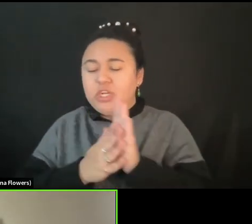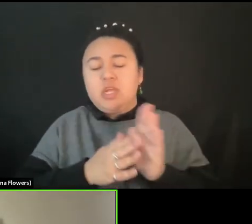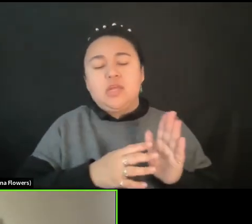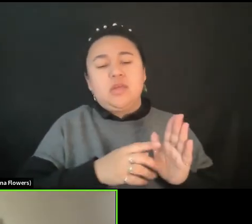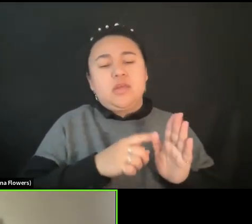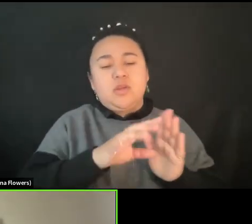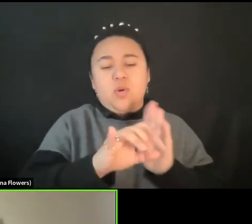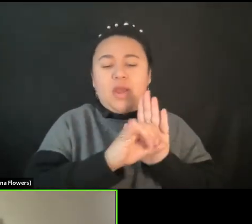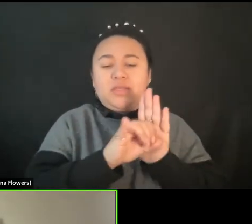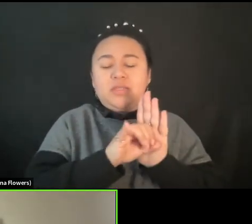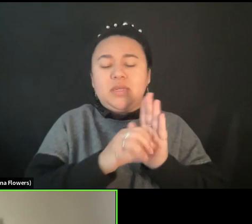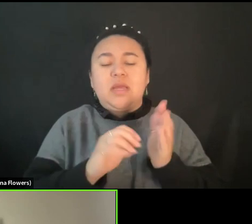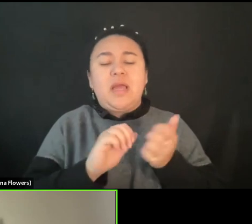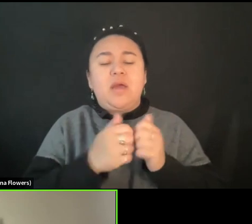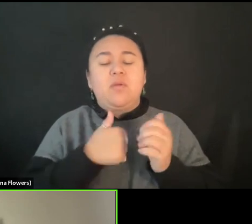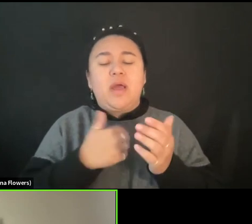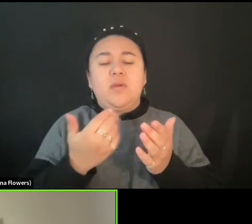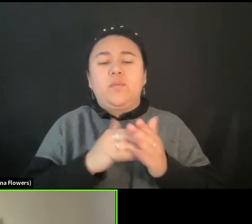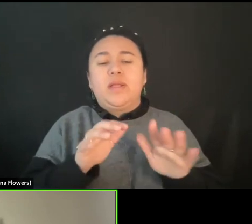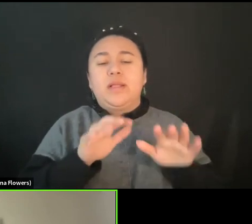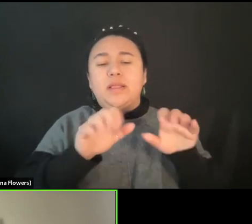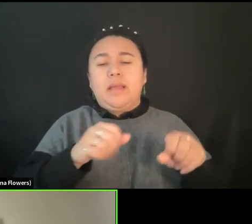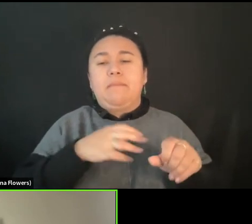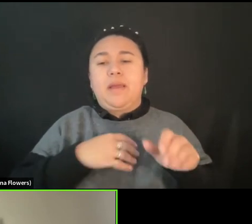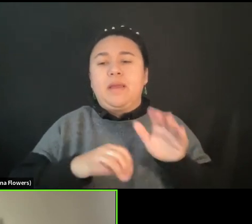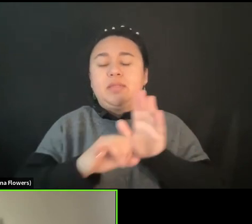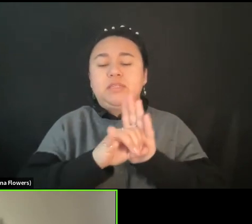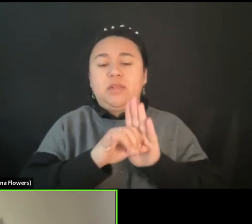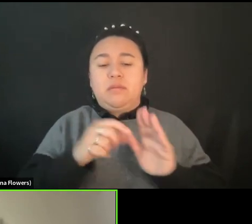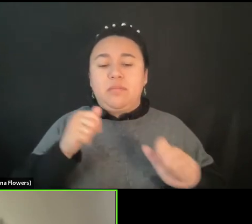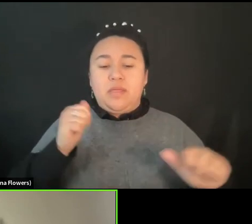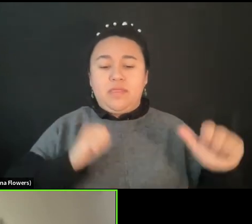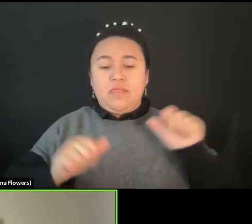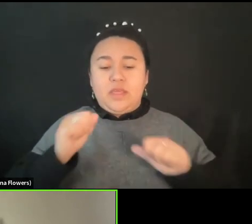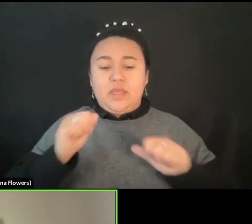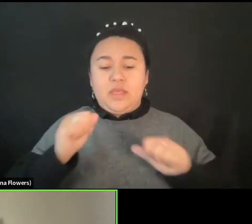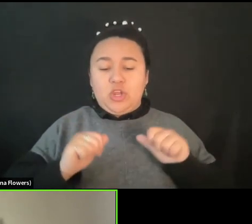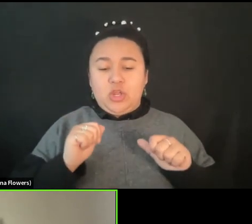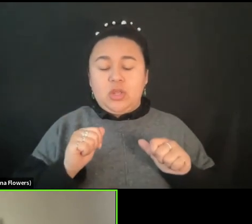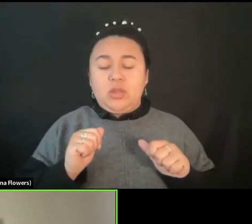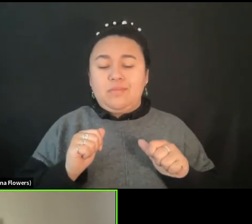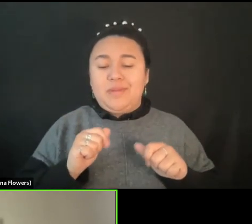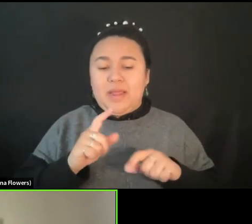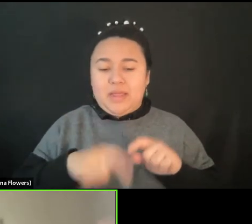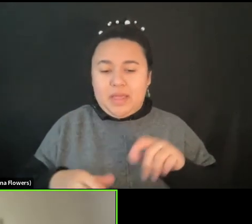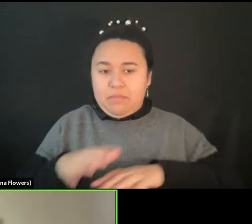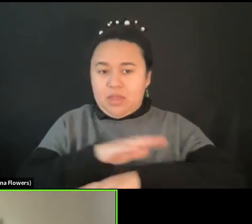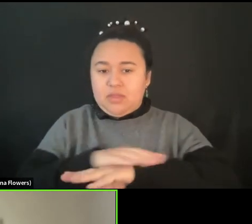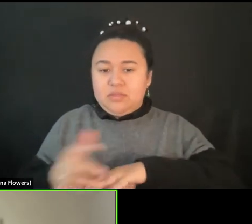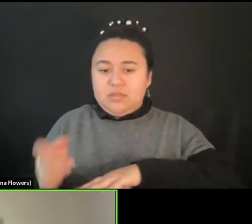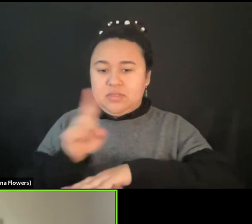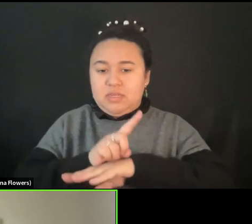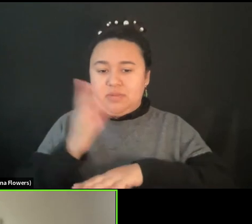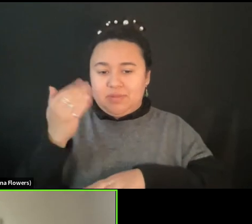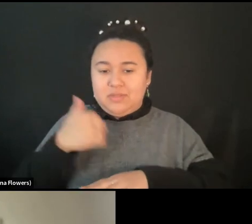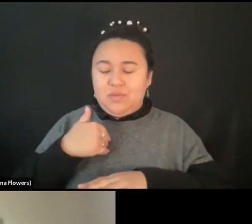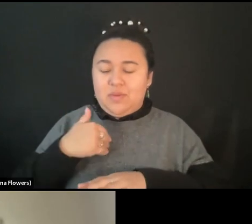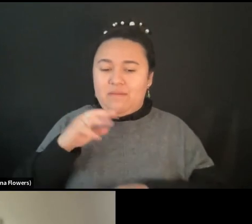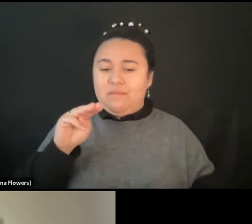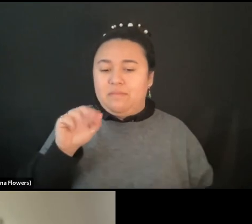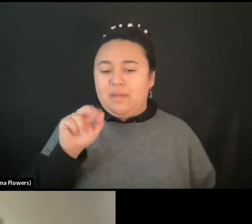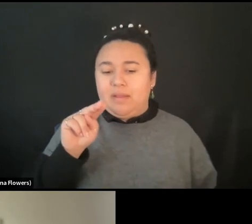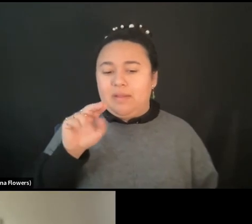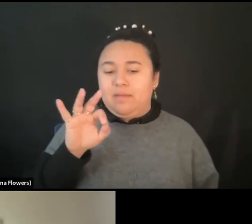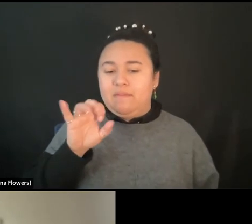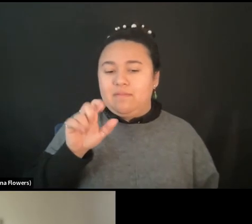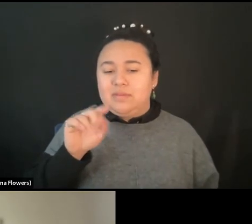as a theater maker while you can't get back on the stage because you don't, you have this manifesto. So you